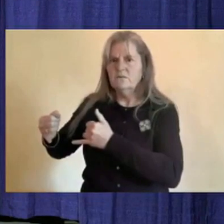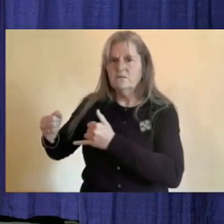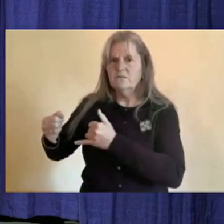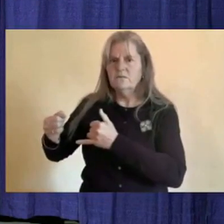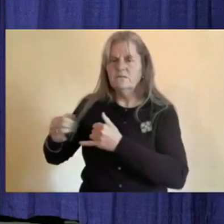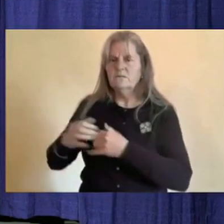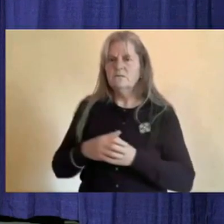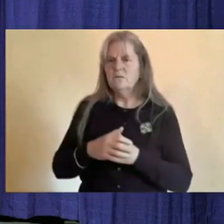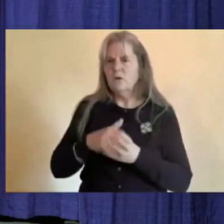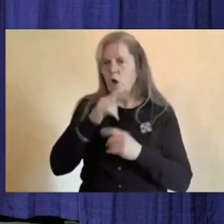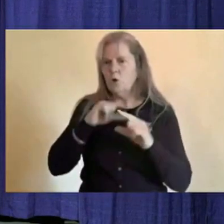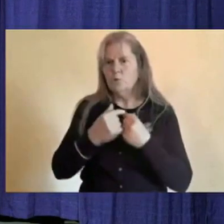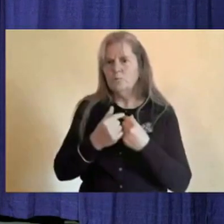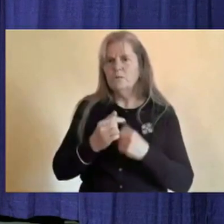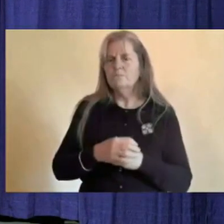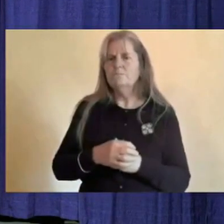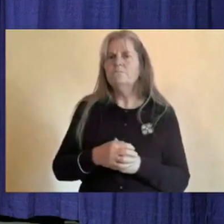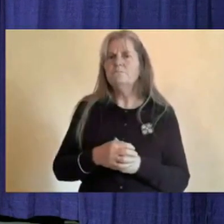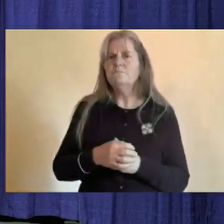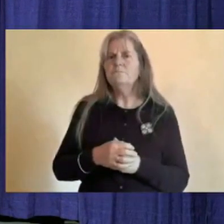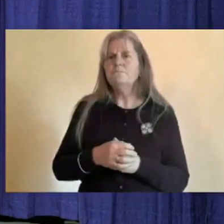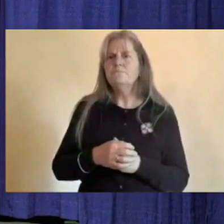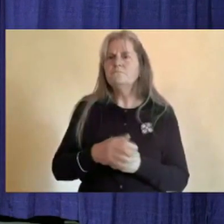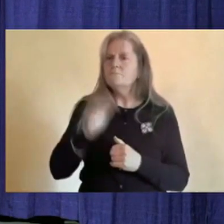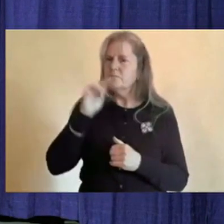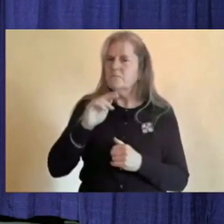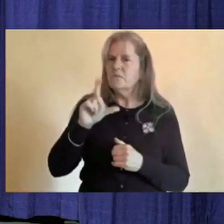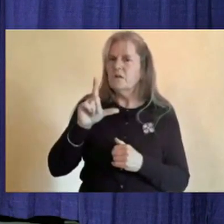Thank you. Laura from CBC.